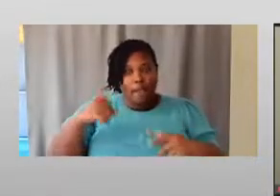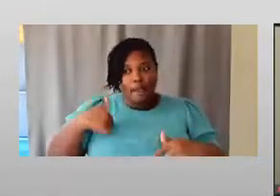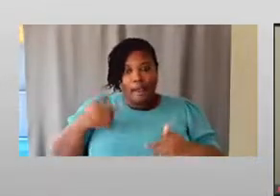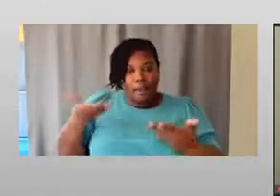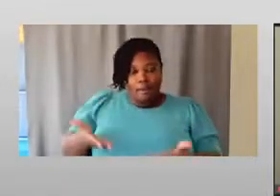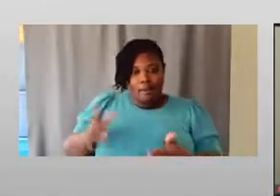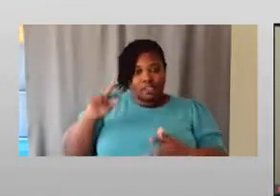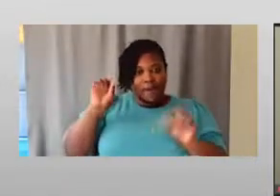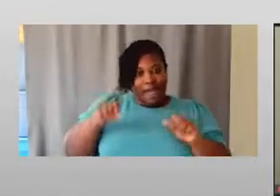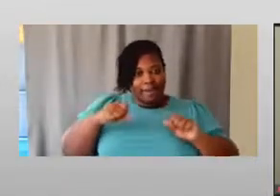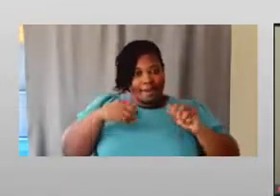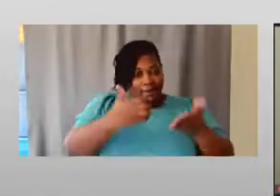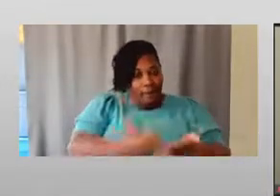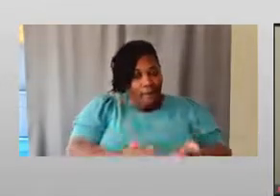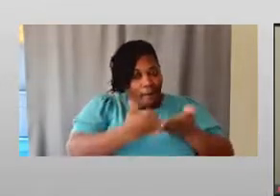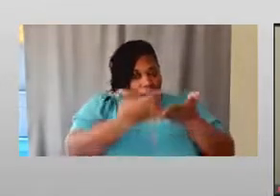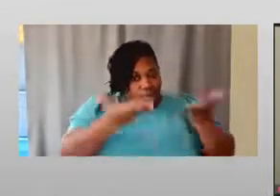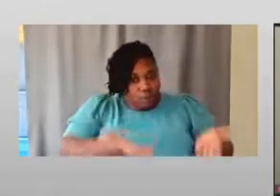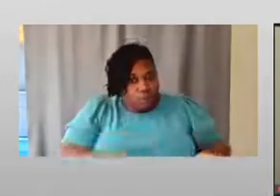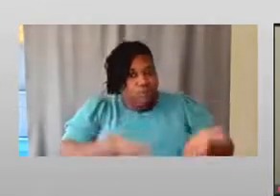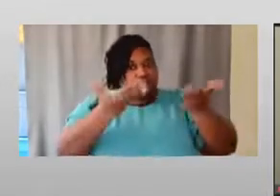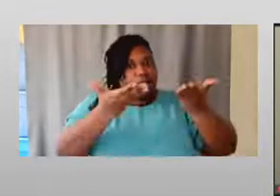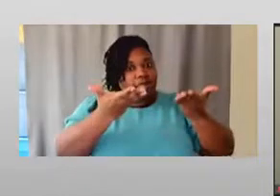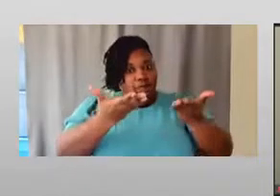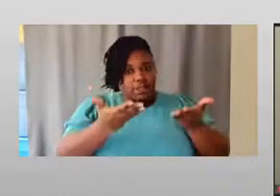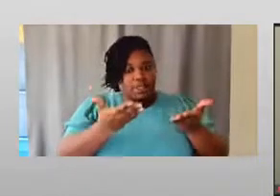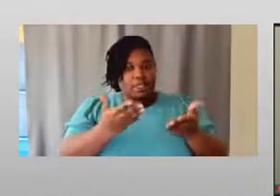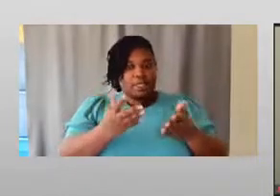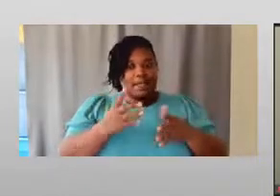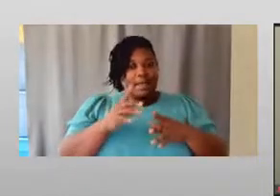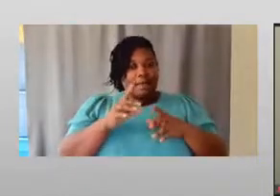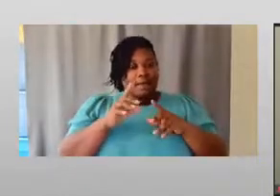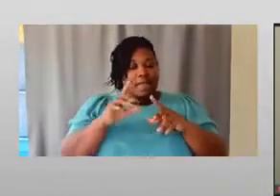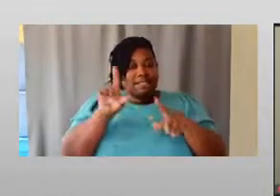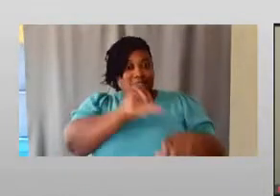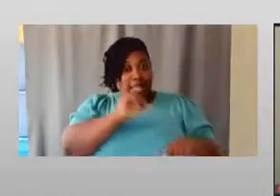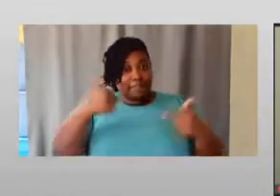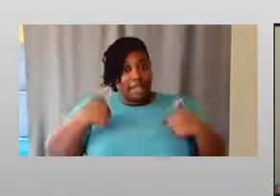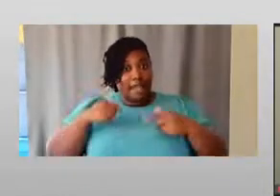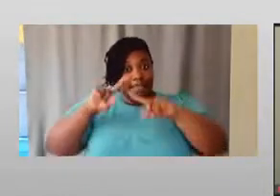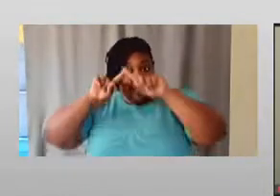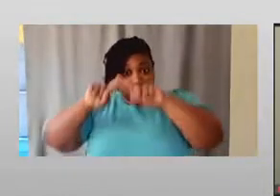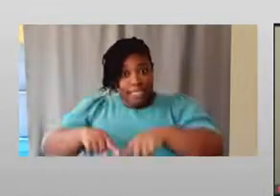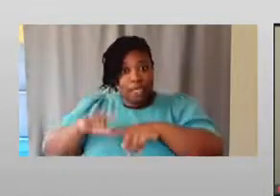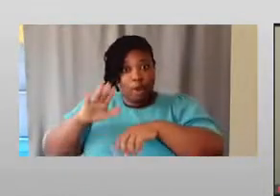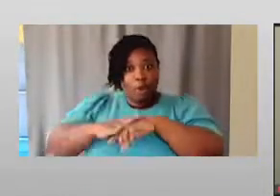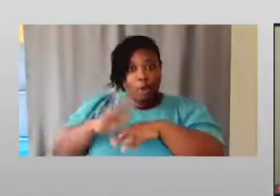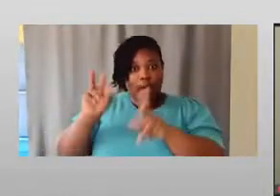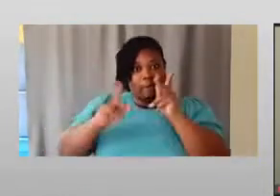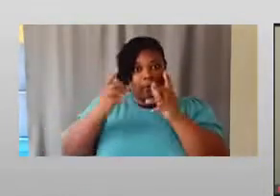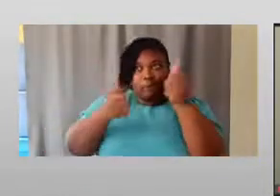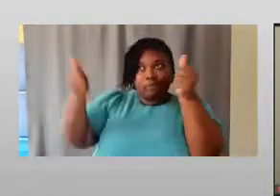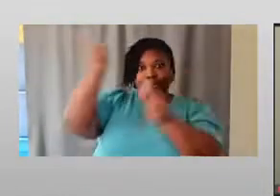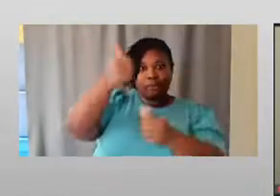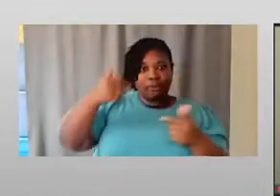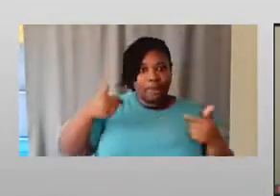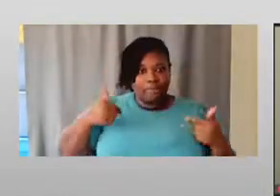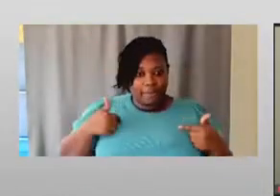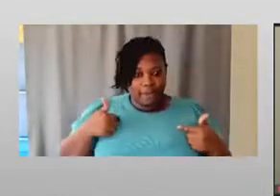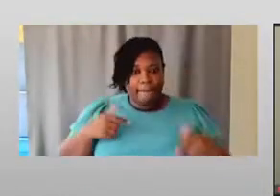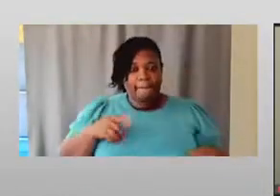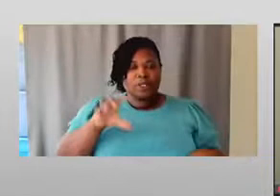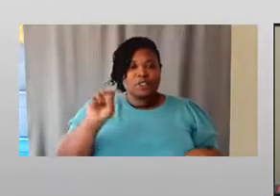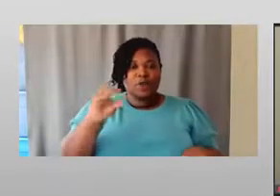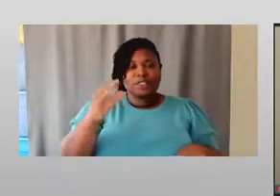lean on senior faculty. And so it's not only being culturally aware, but also figuring